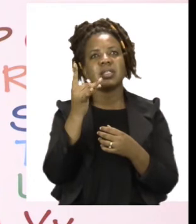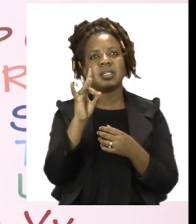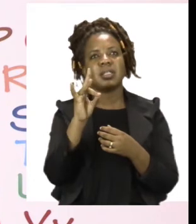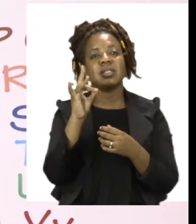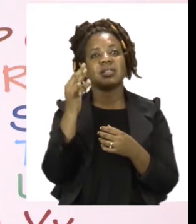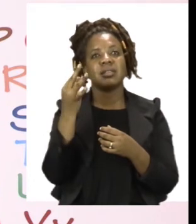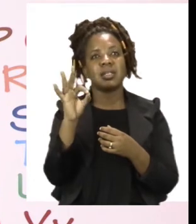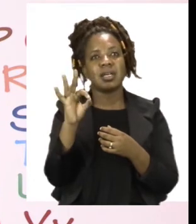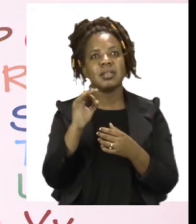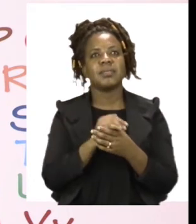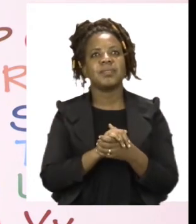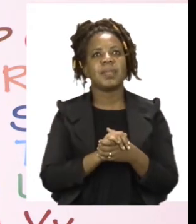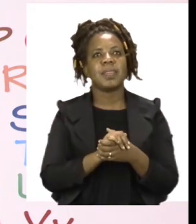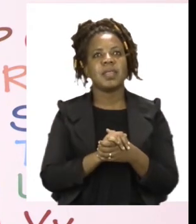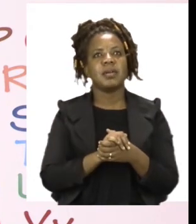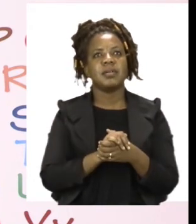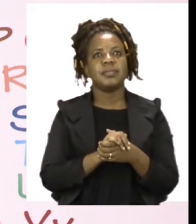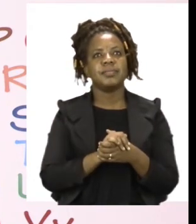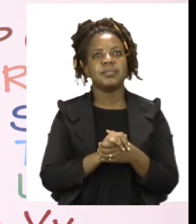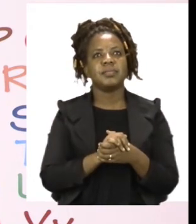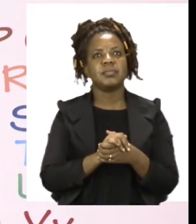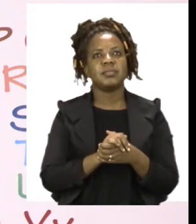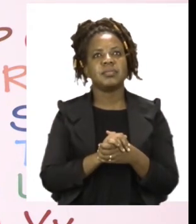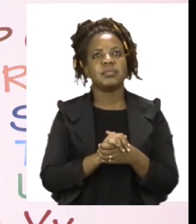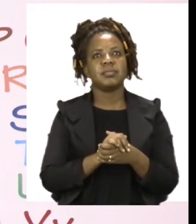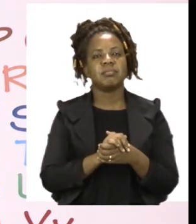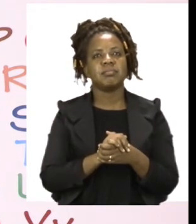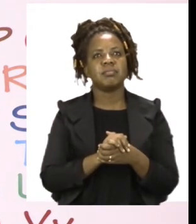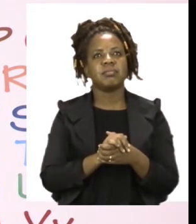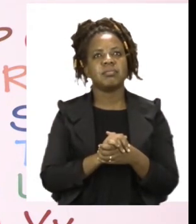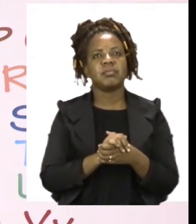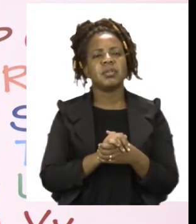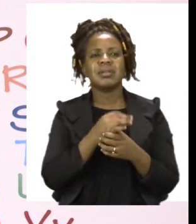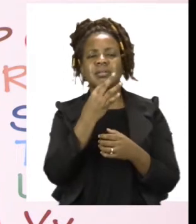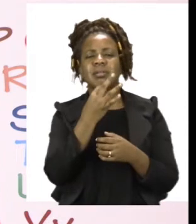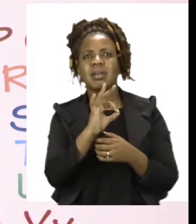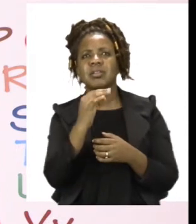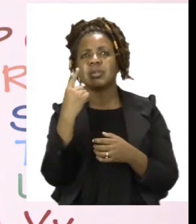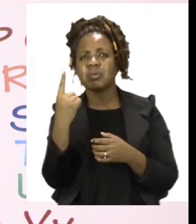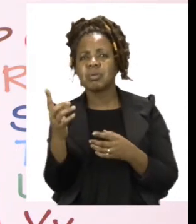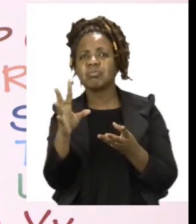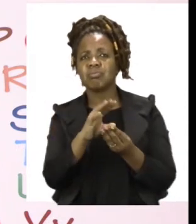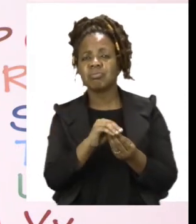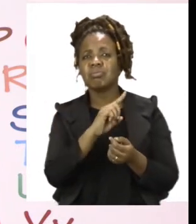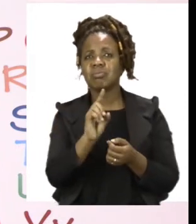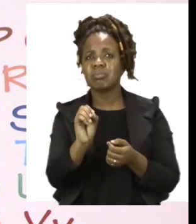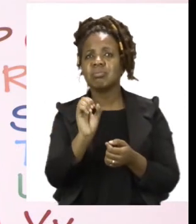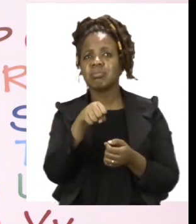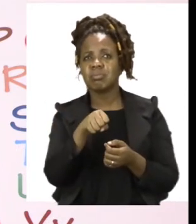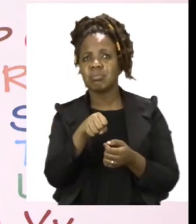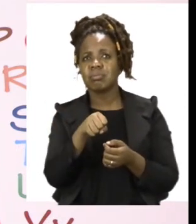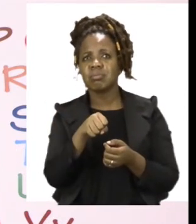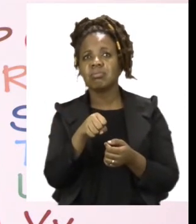nine. Here are my nine fingers. And I need to make nine and one come up to 10. And all I need to